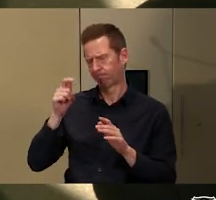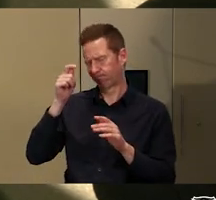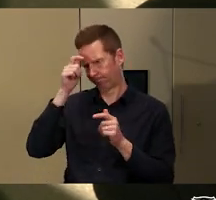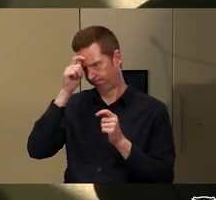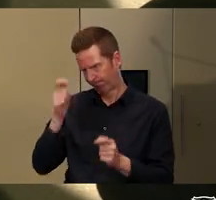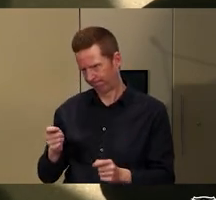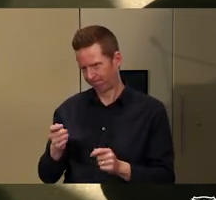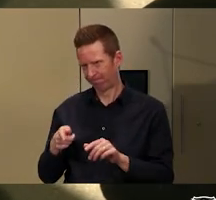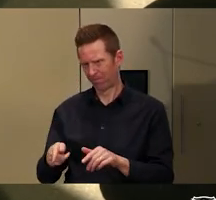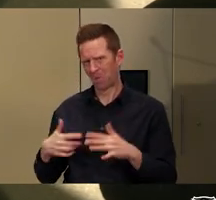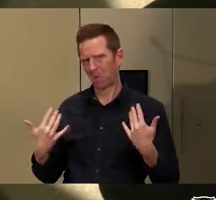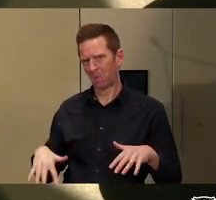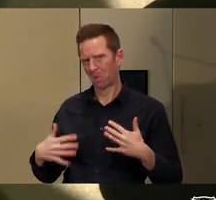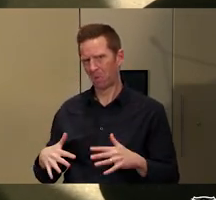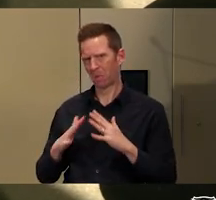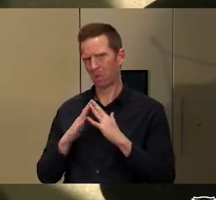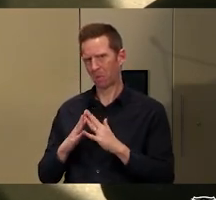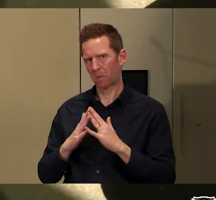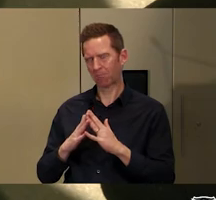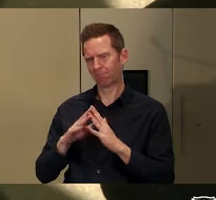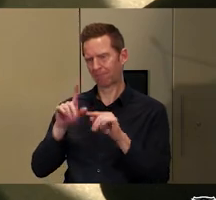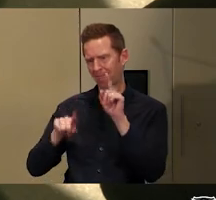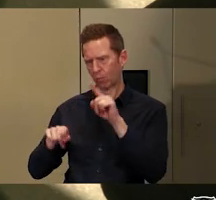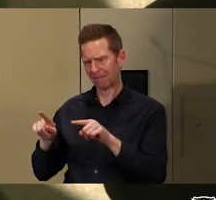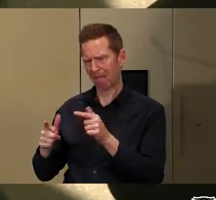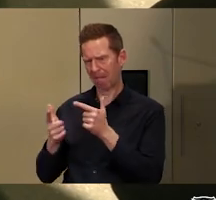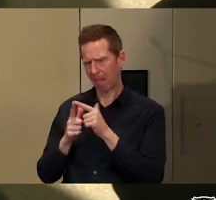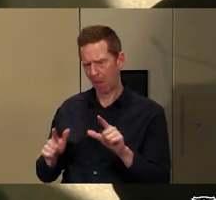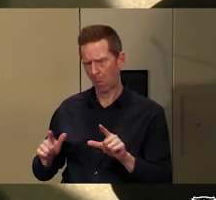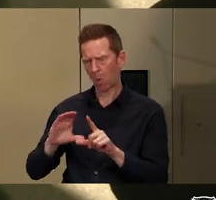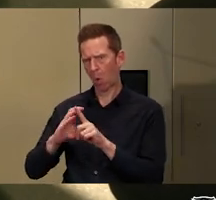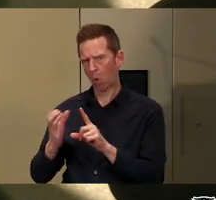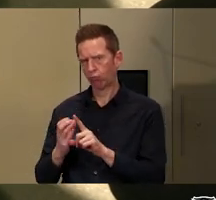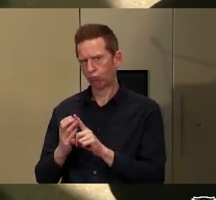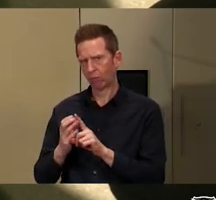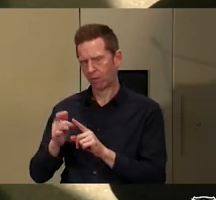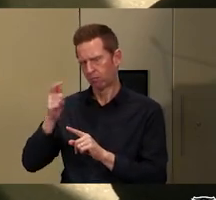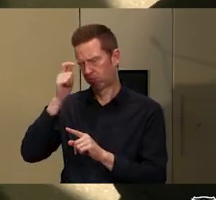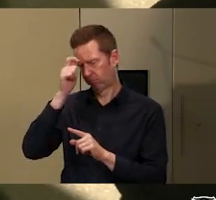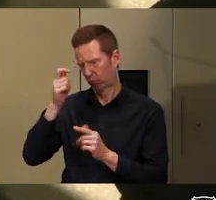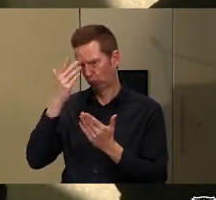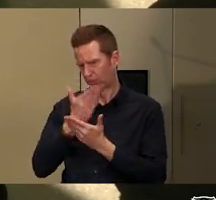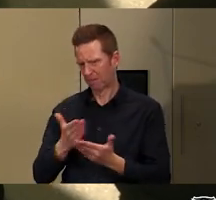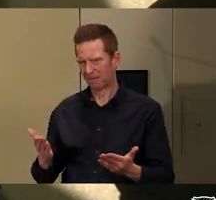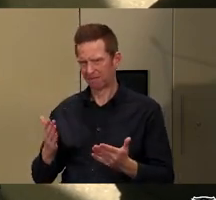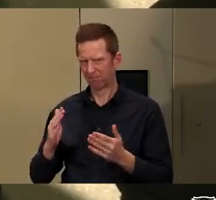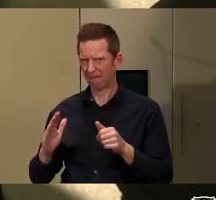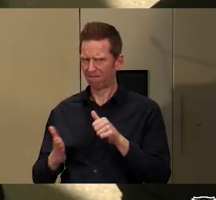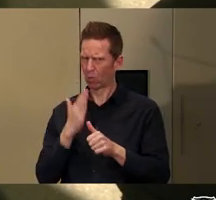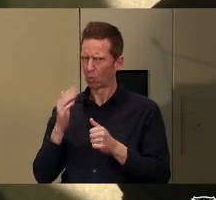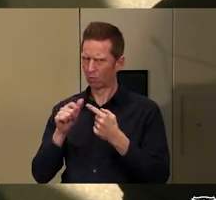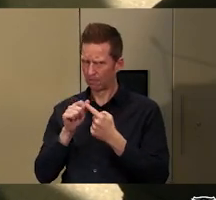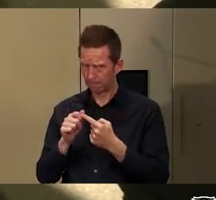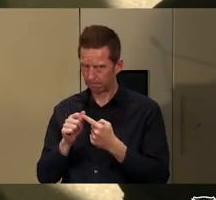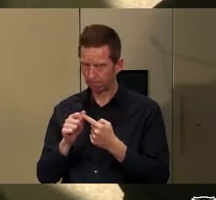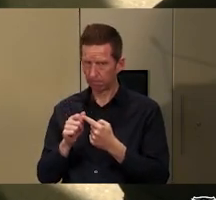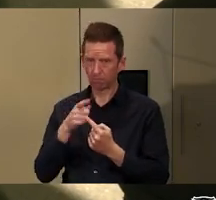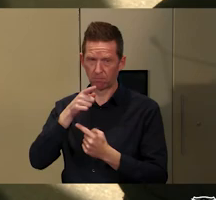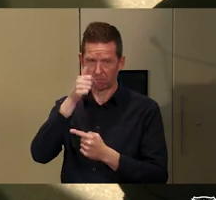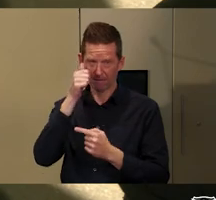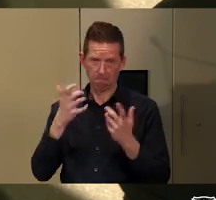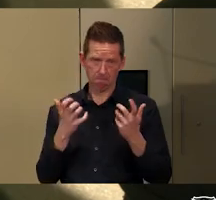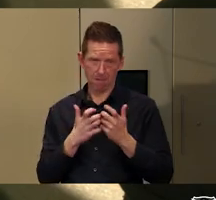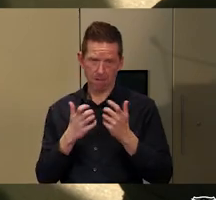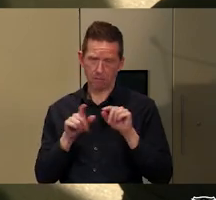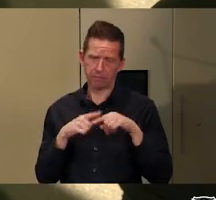languages. And then I think it's – you know, we're talking about hundreds and hundreds of communities